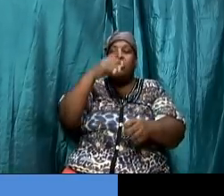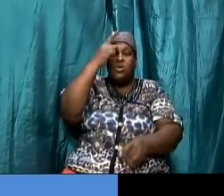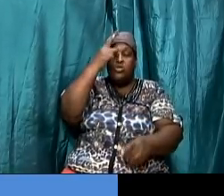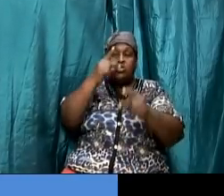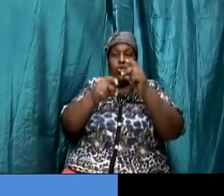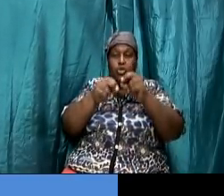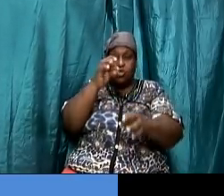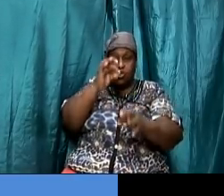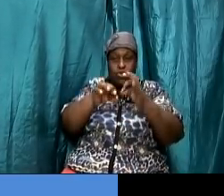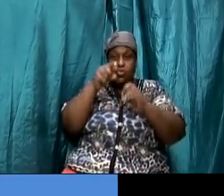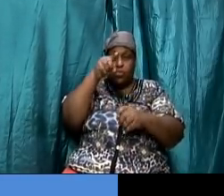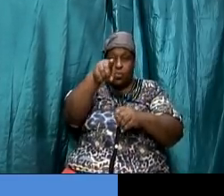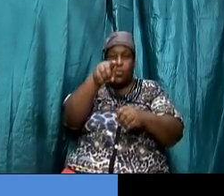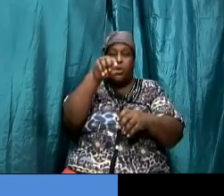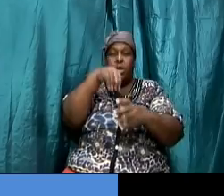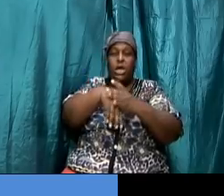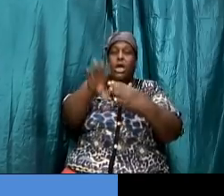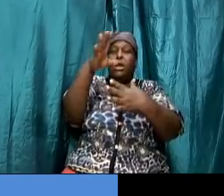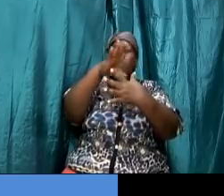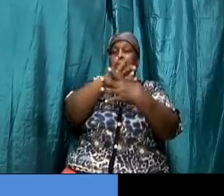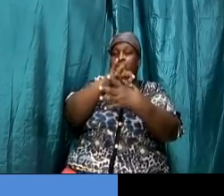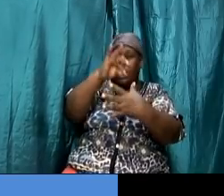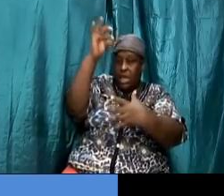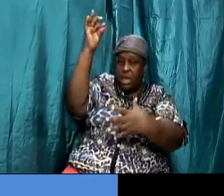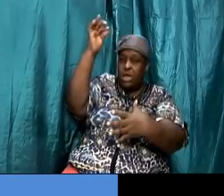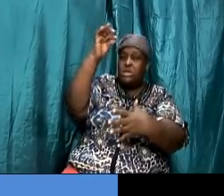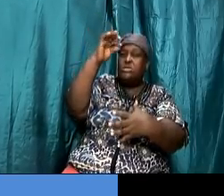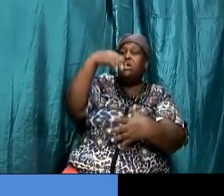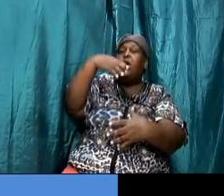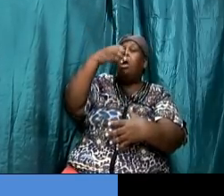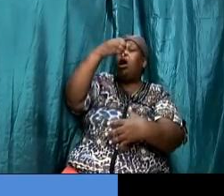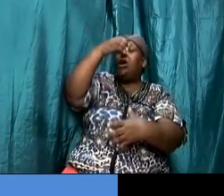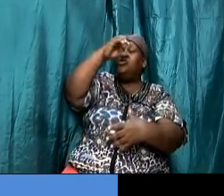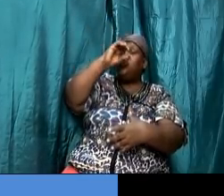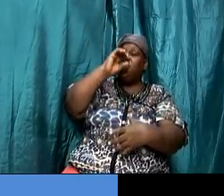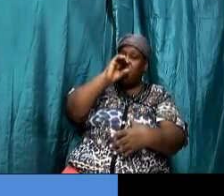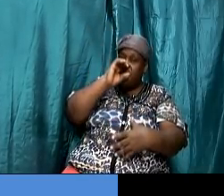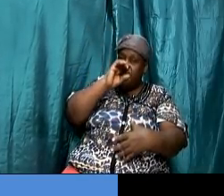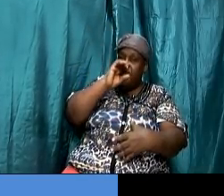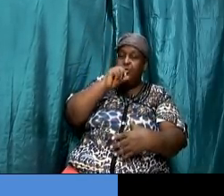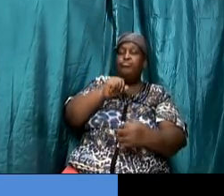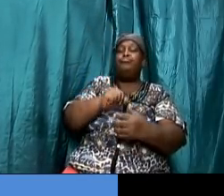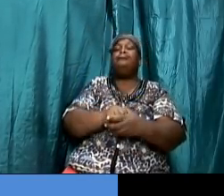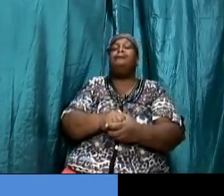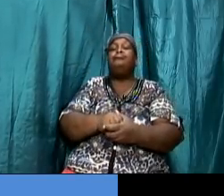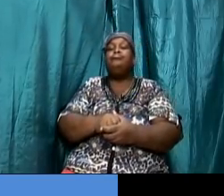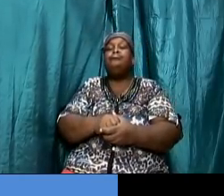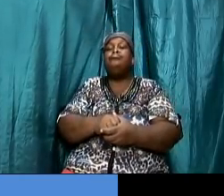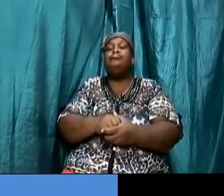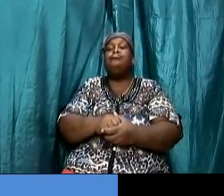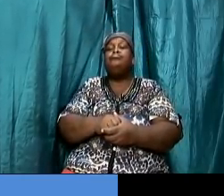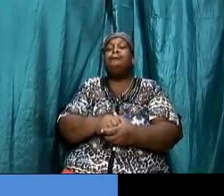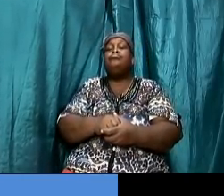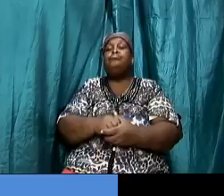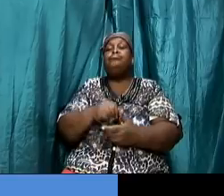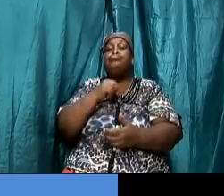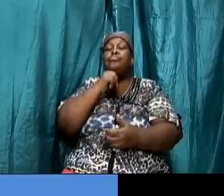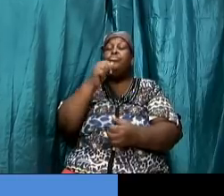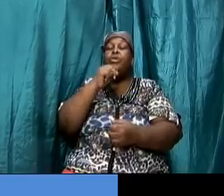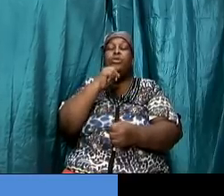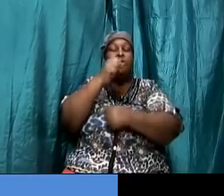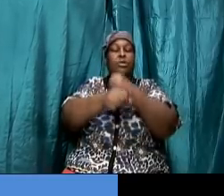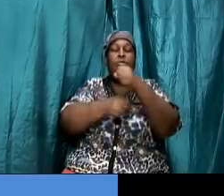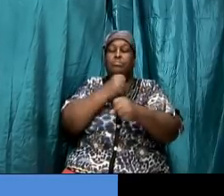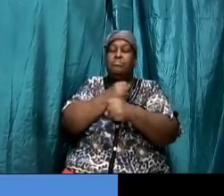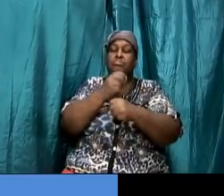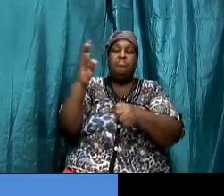respect of a holy day or of new moons of the sabbath day he was bringing out not the weekly not the yearly sabbaths